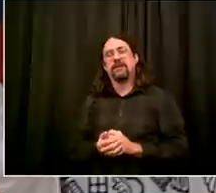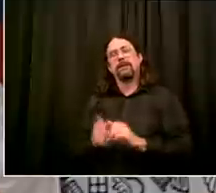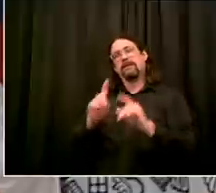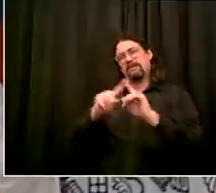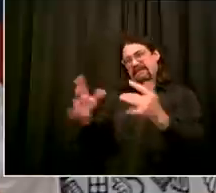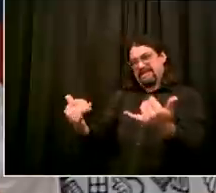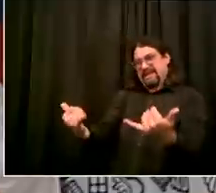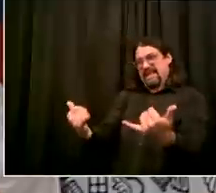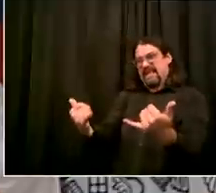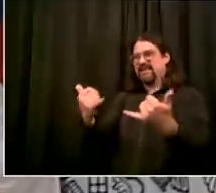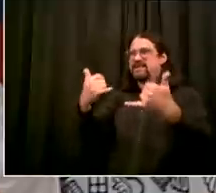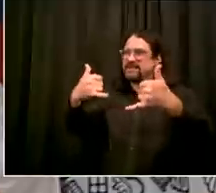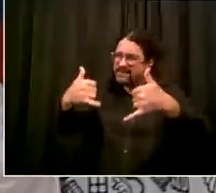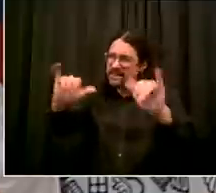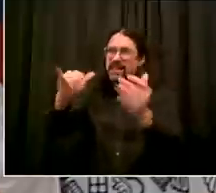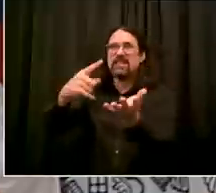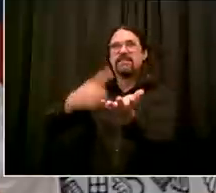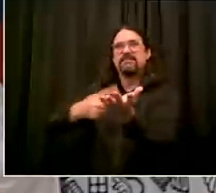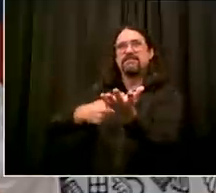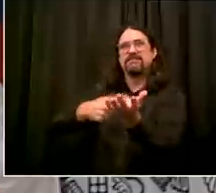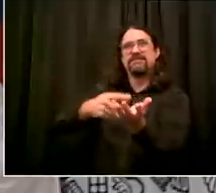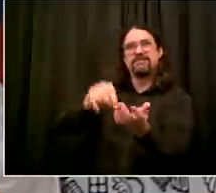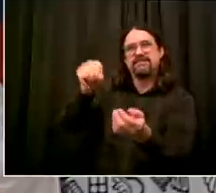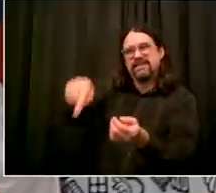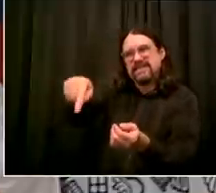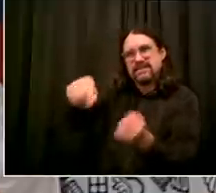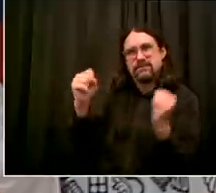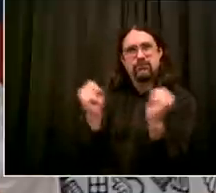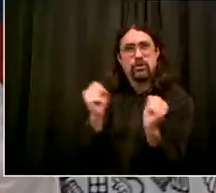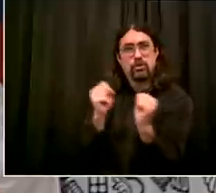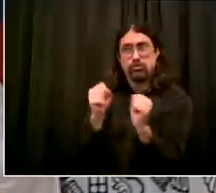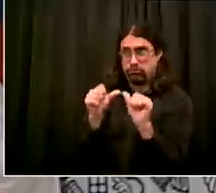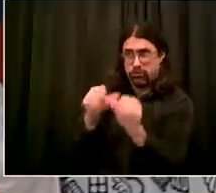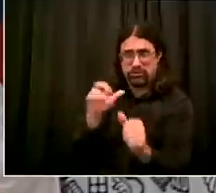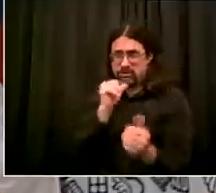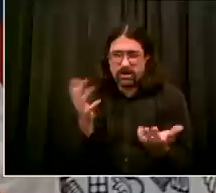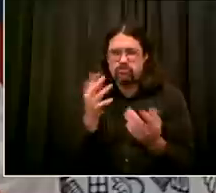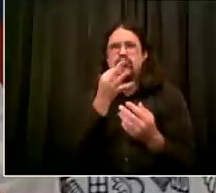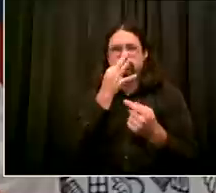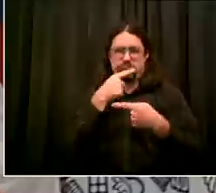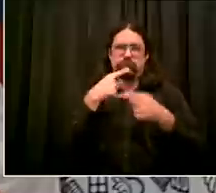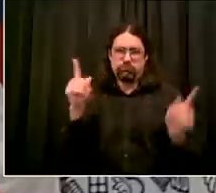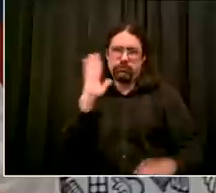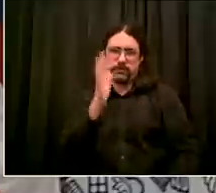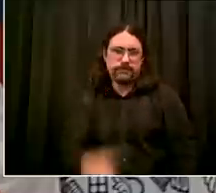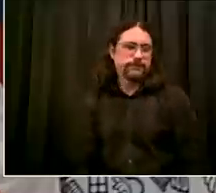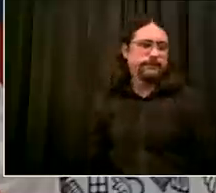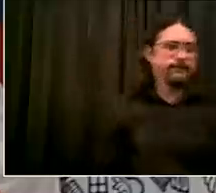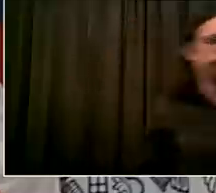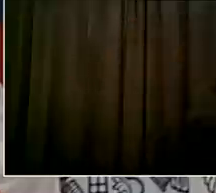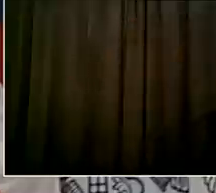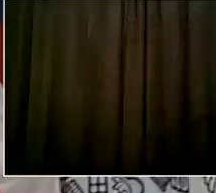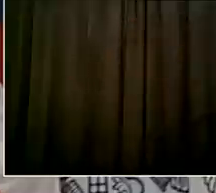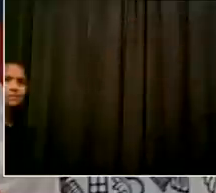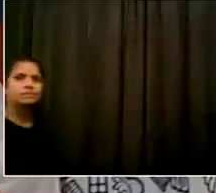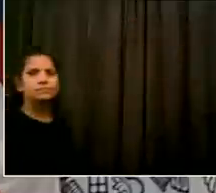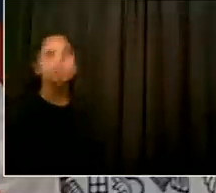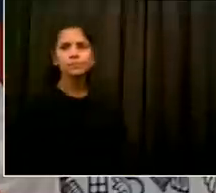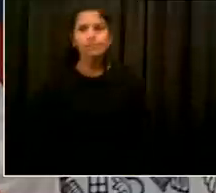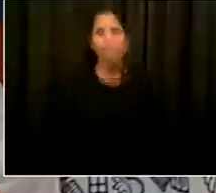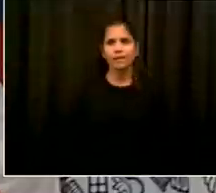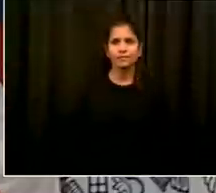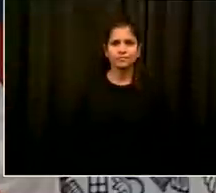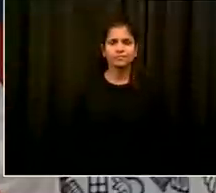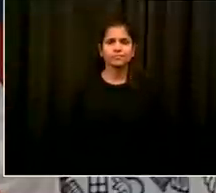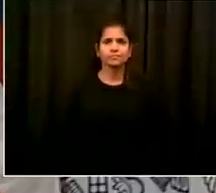we've time for two more for today the next is gersh from streets blog hello mr mayor how are you doing good gersh how you